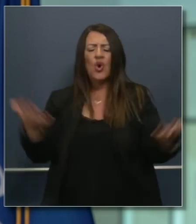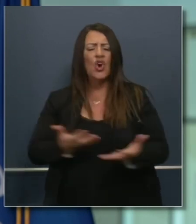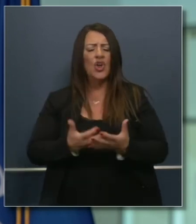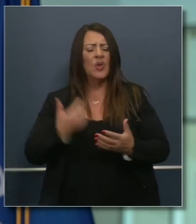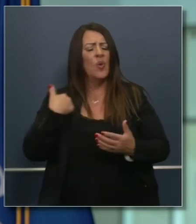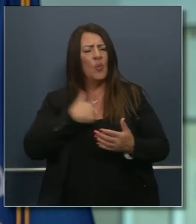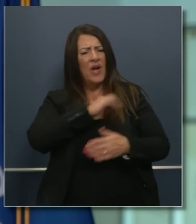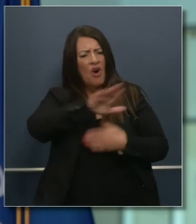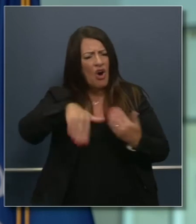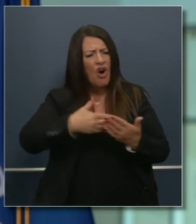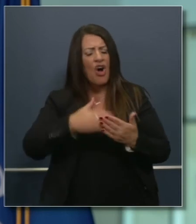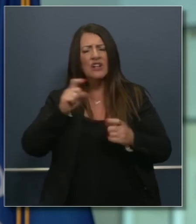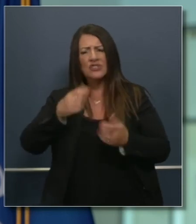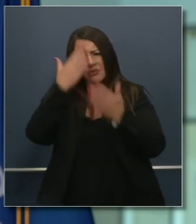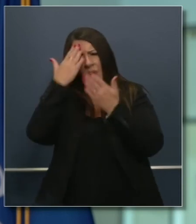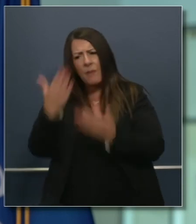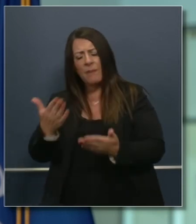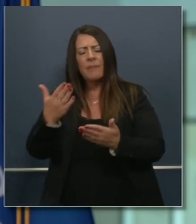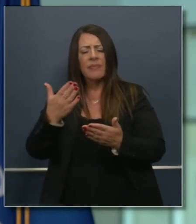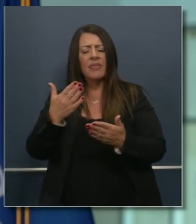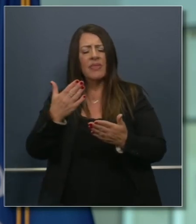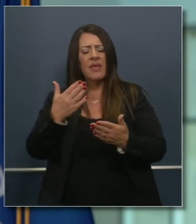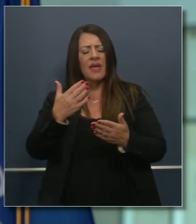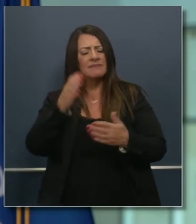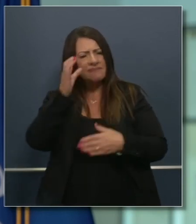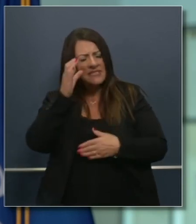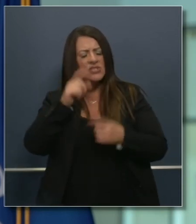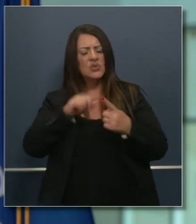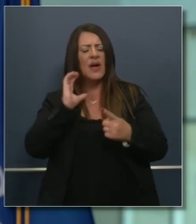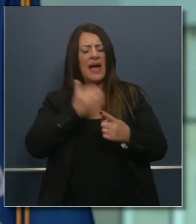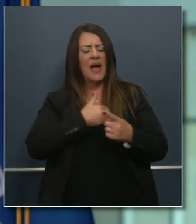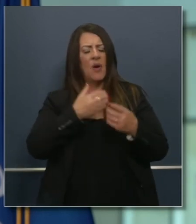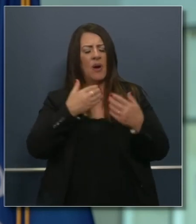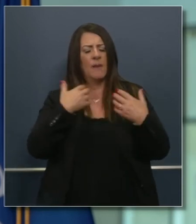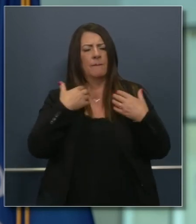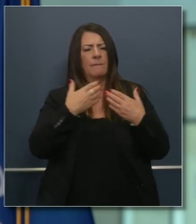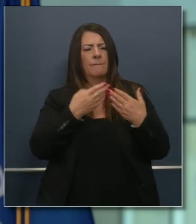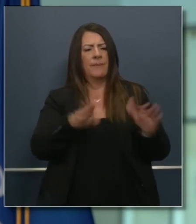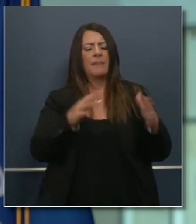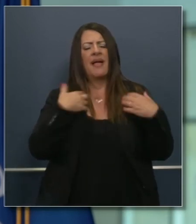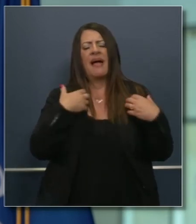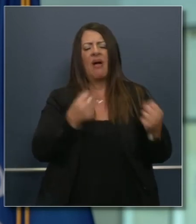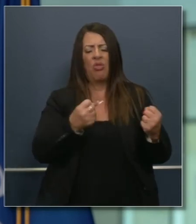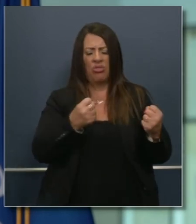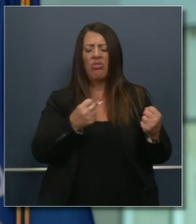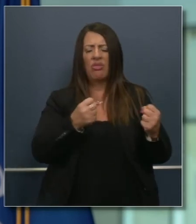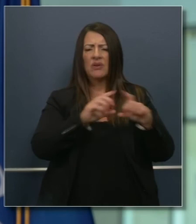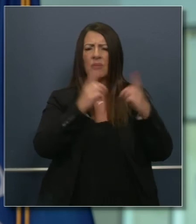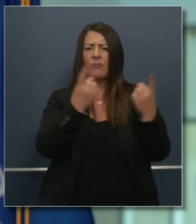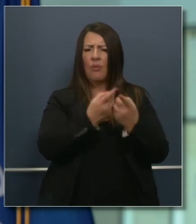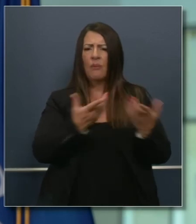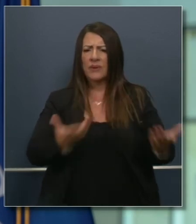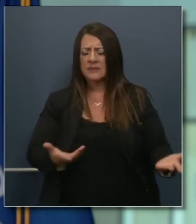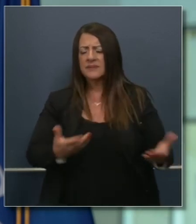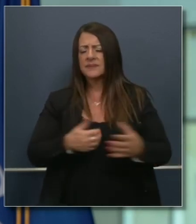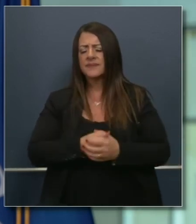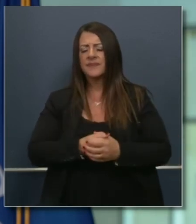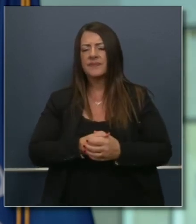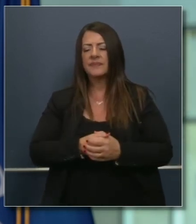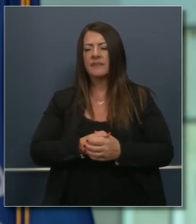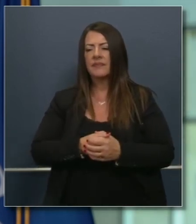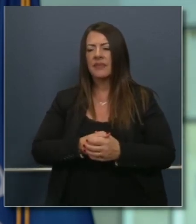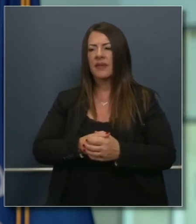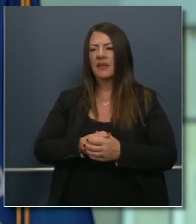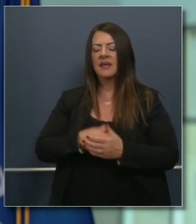to abide by our local health officers. And so the system we set up was designed exactly as it's now operating. The local